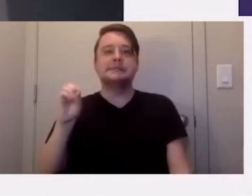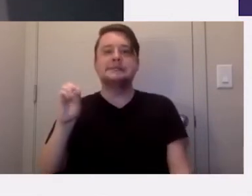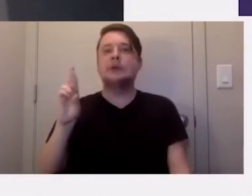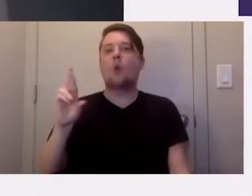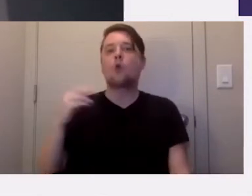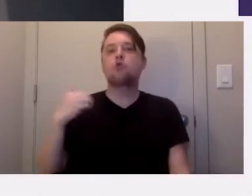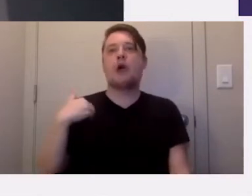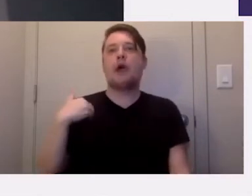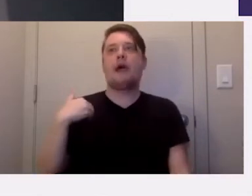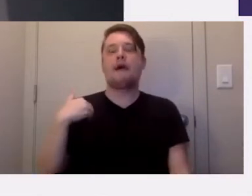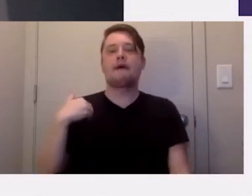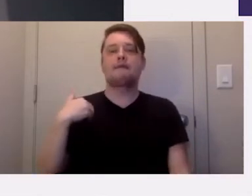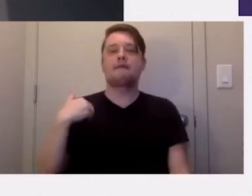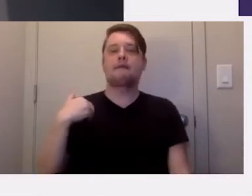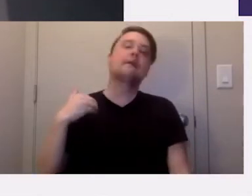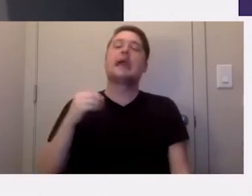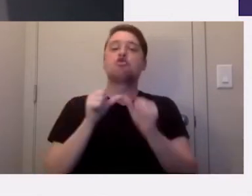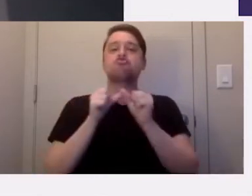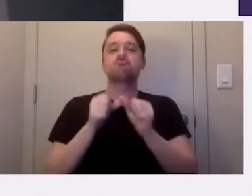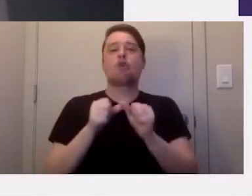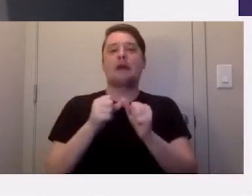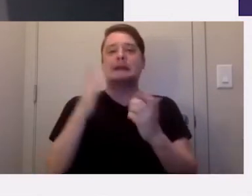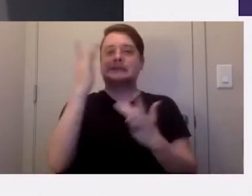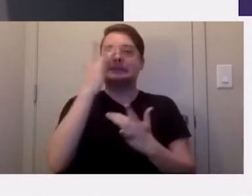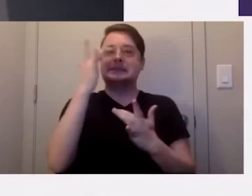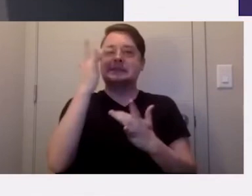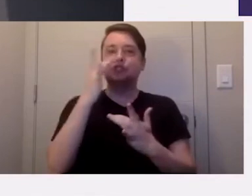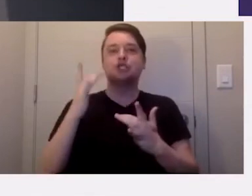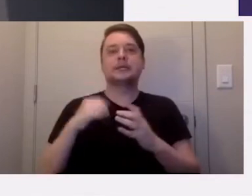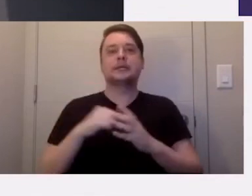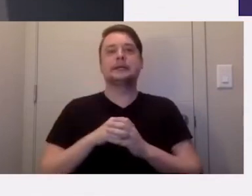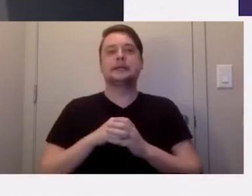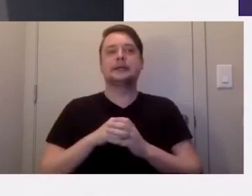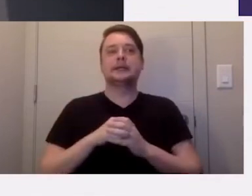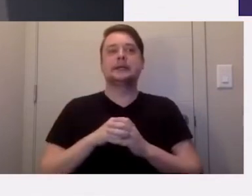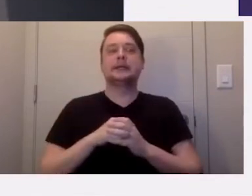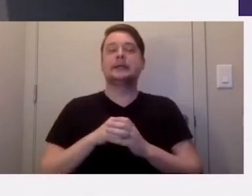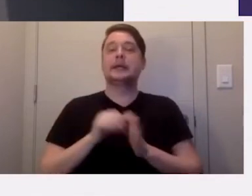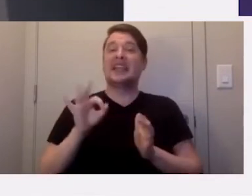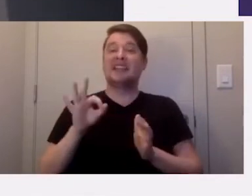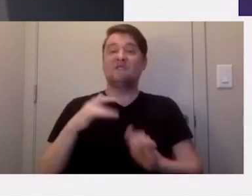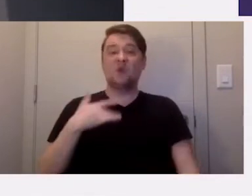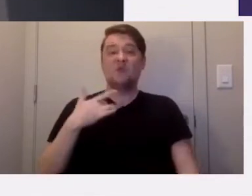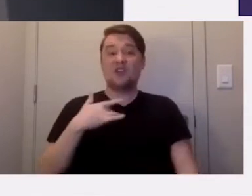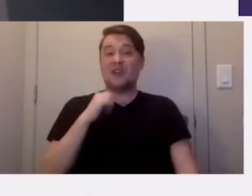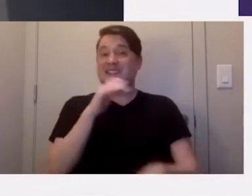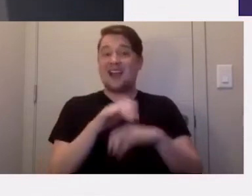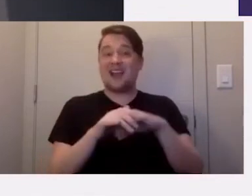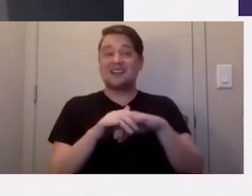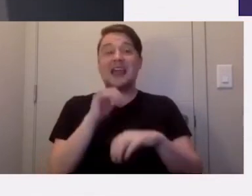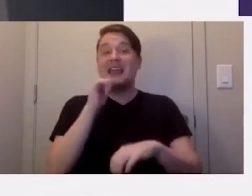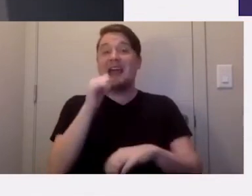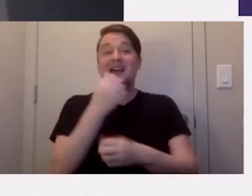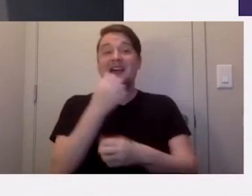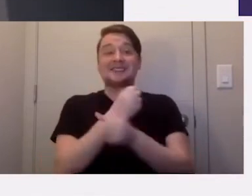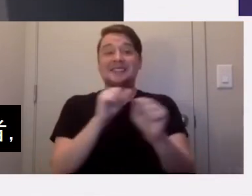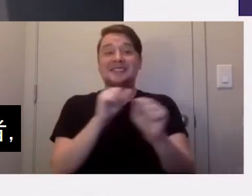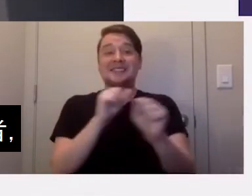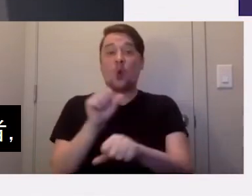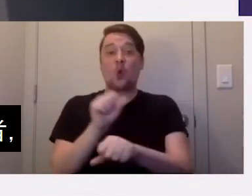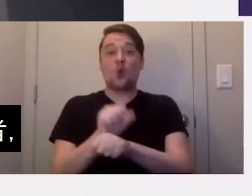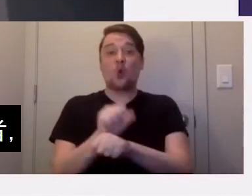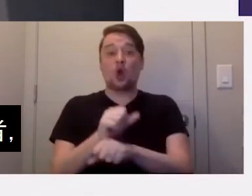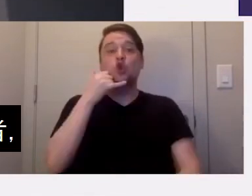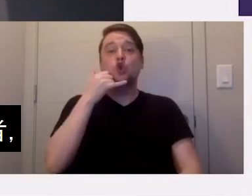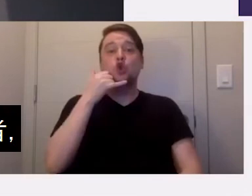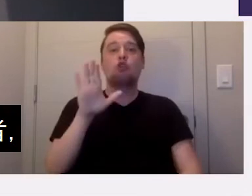have one of the chronic conditions that we're hearing so much about, and if you feel that it's unsafe for you to go to work, you can call